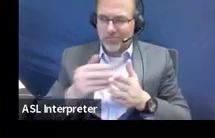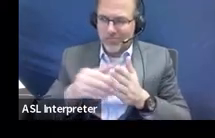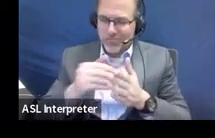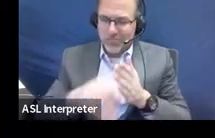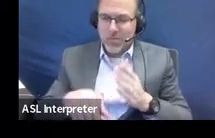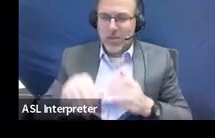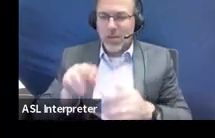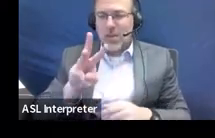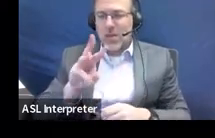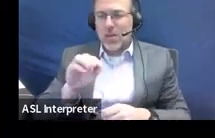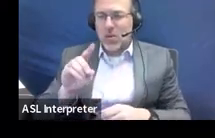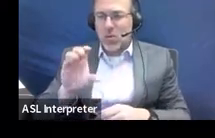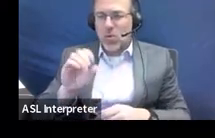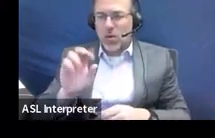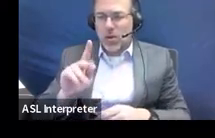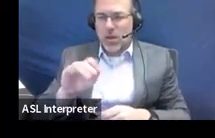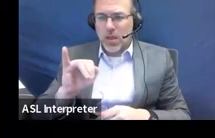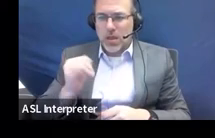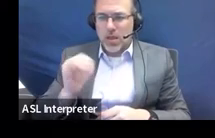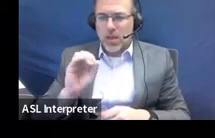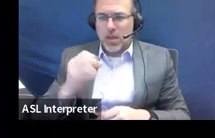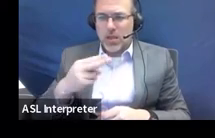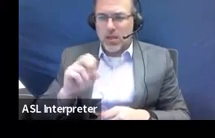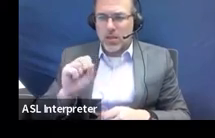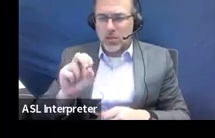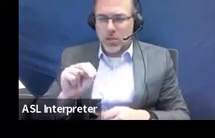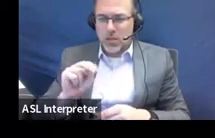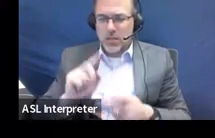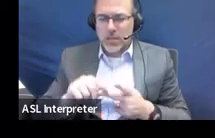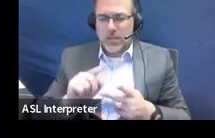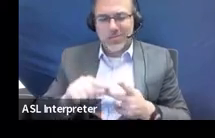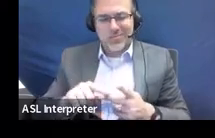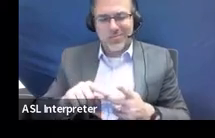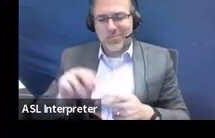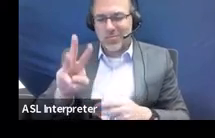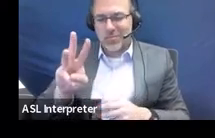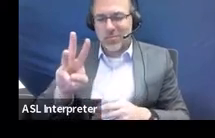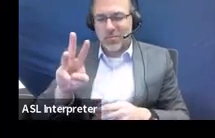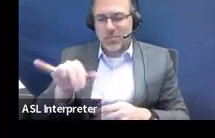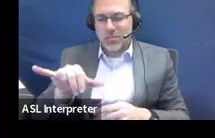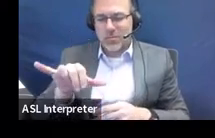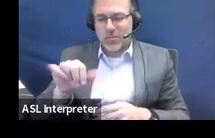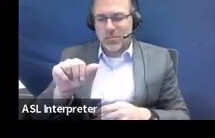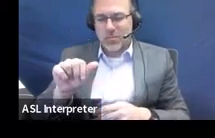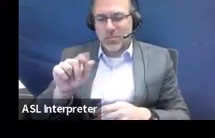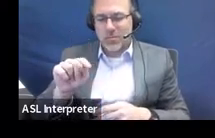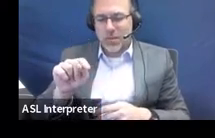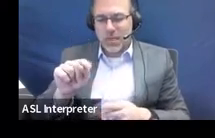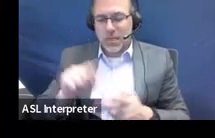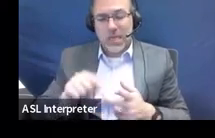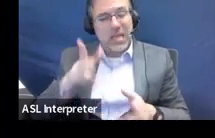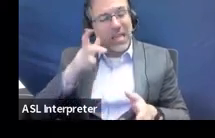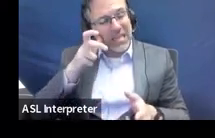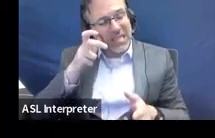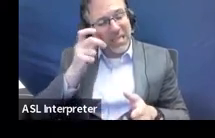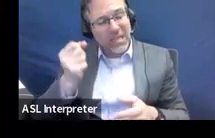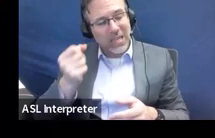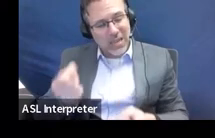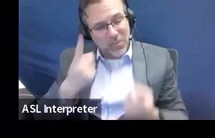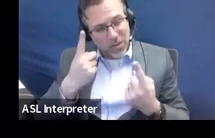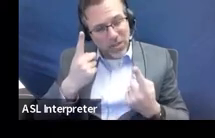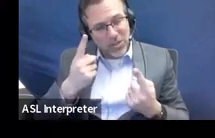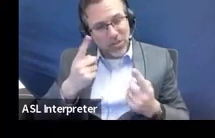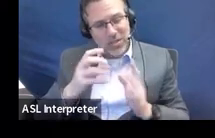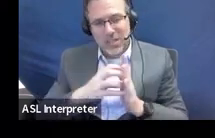the Woodcock Johnson achievement test or the why it, the listening comprehension section isn't one that is normally done.